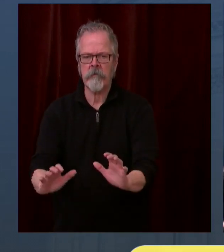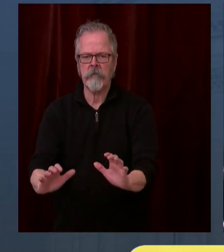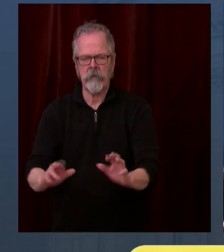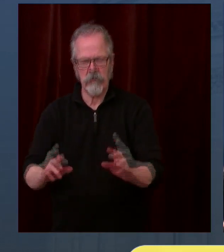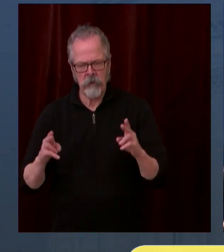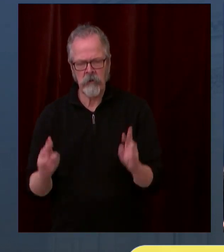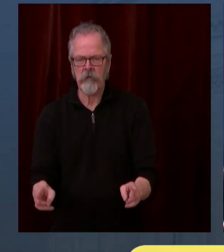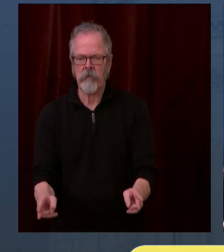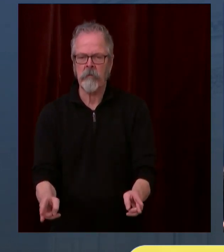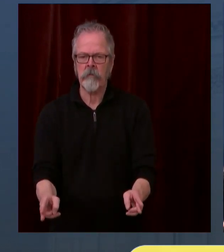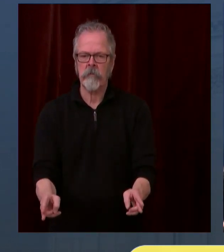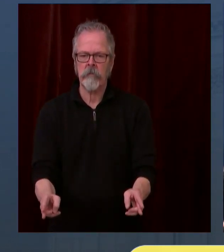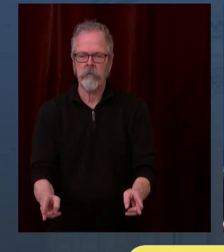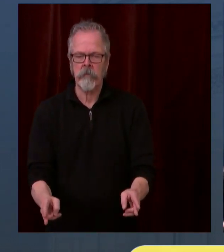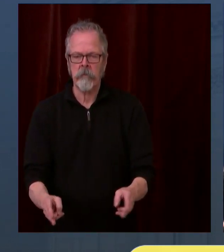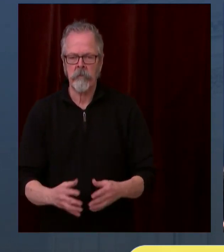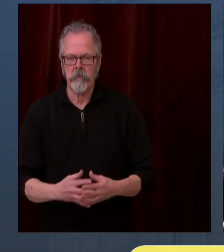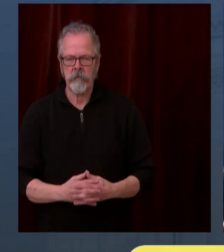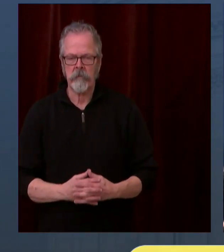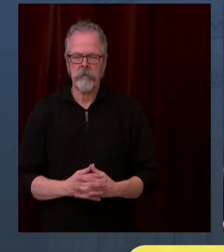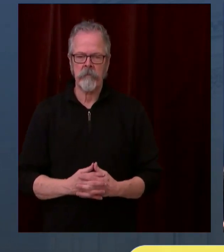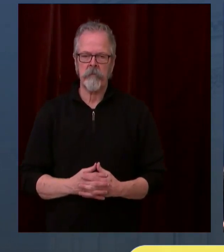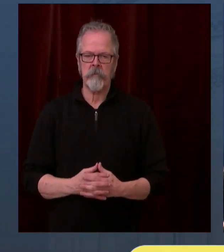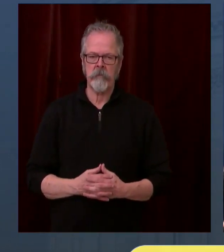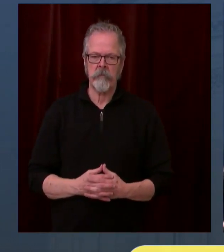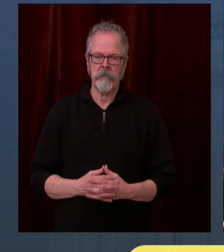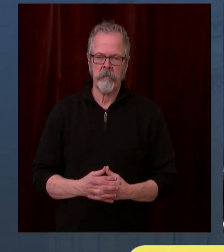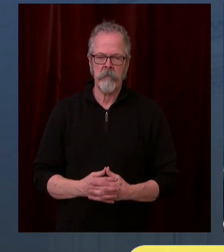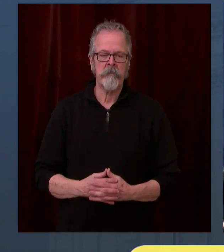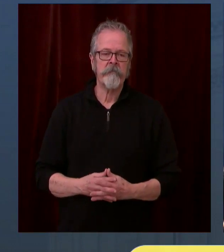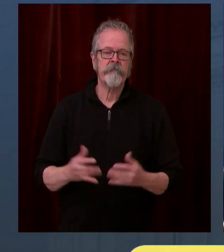I mentioned the phase. And last, we needed more